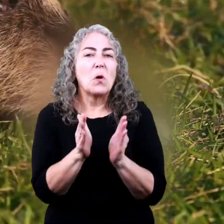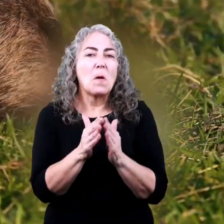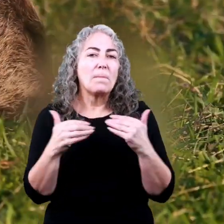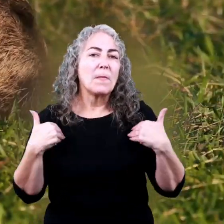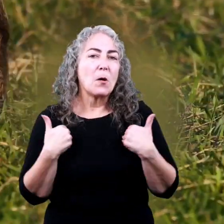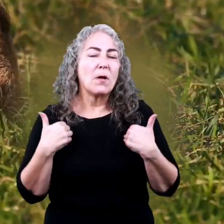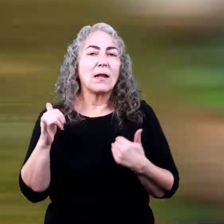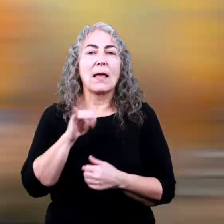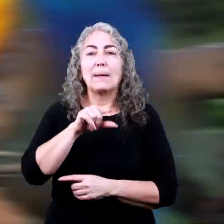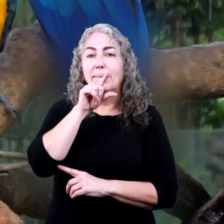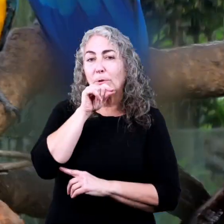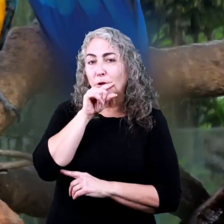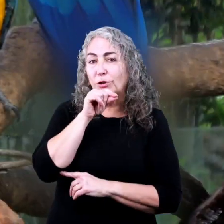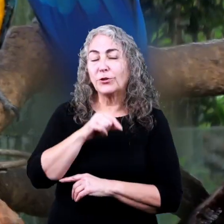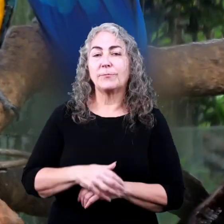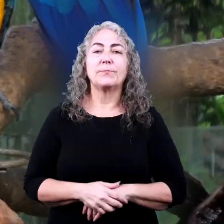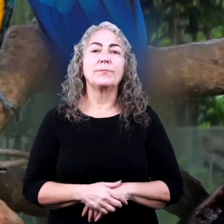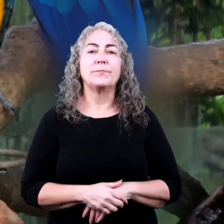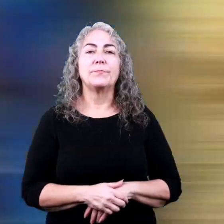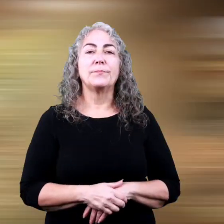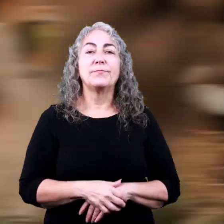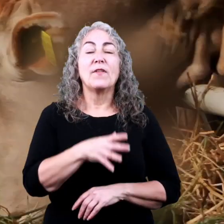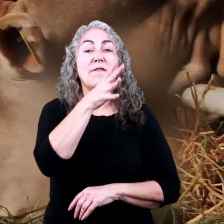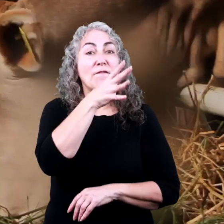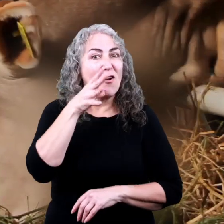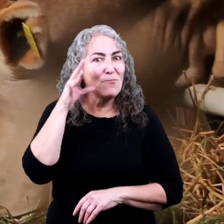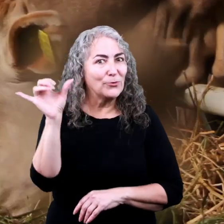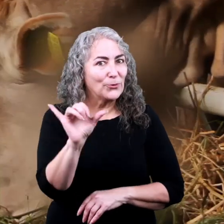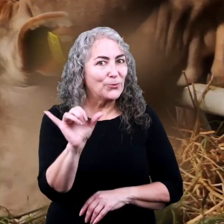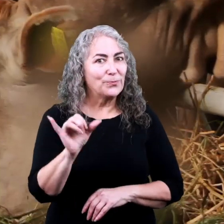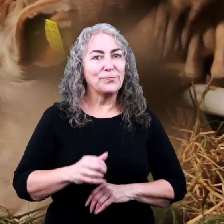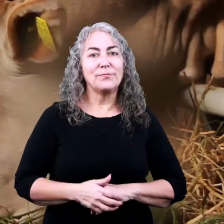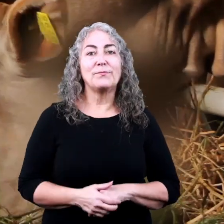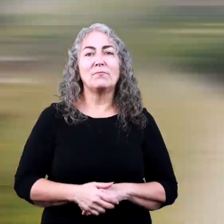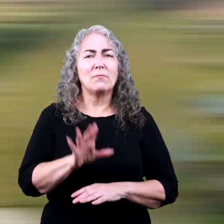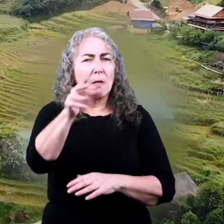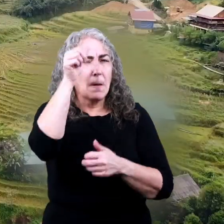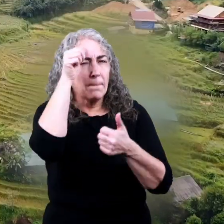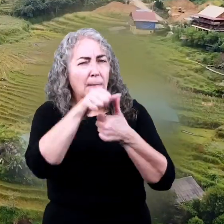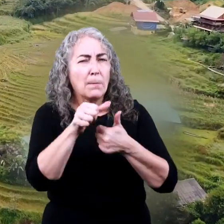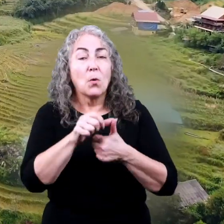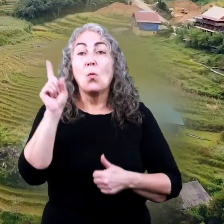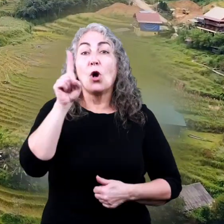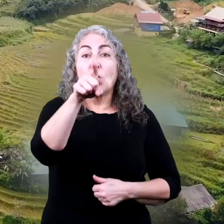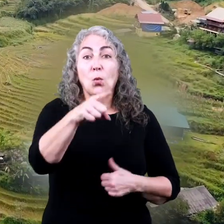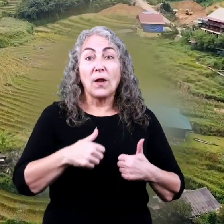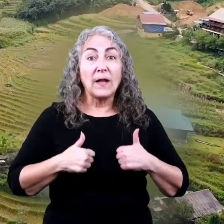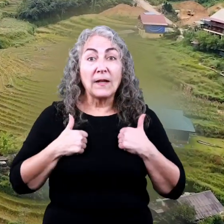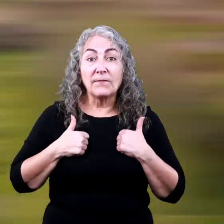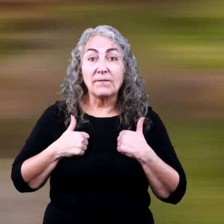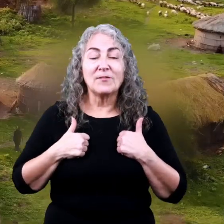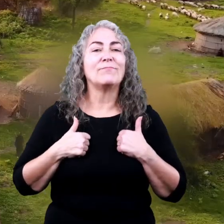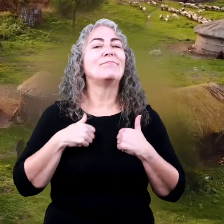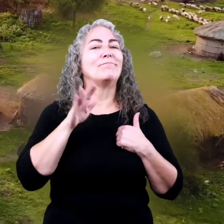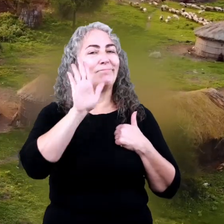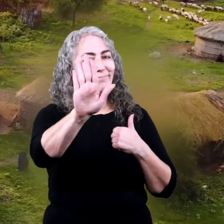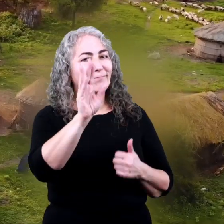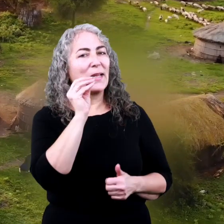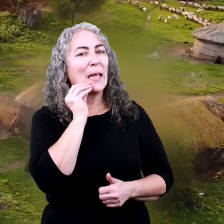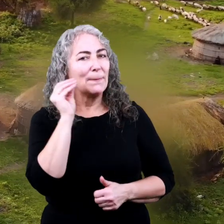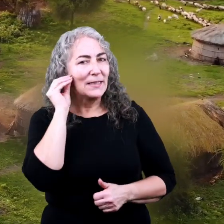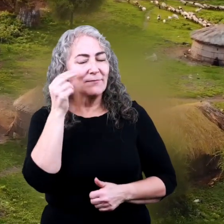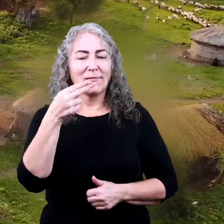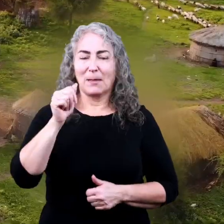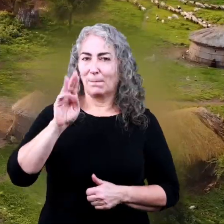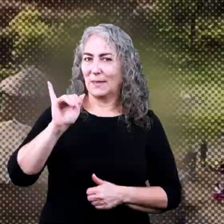other small mammals and birds. Farms, too. Remember, if you live there, it is a